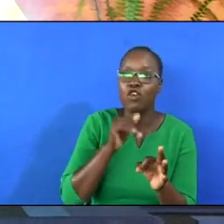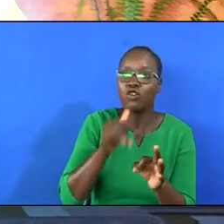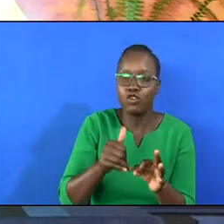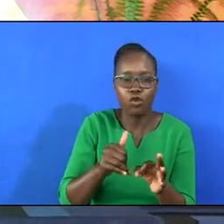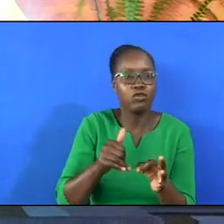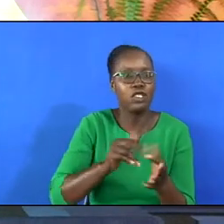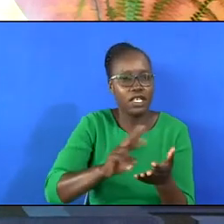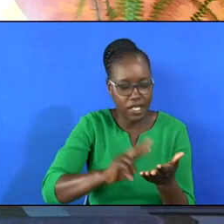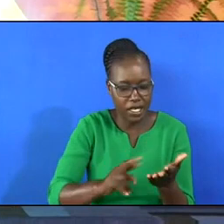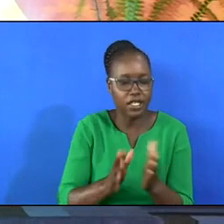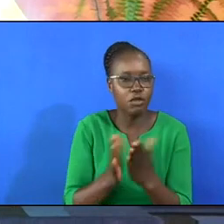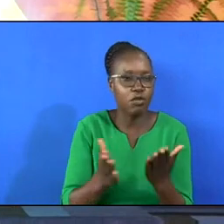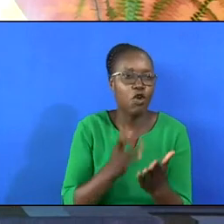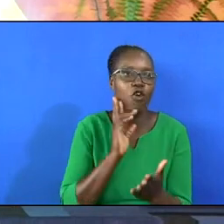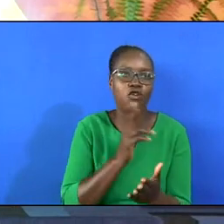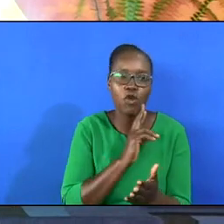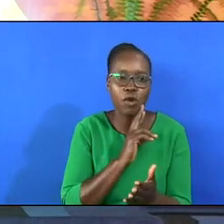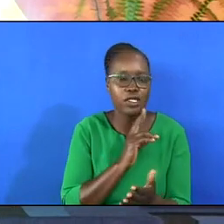Romans is fake.